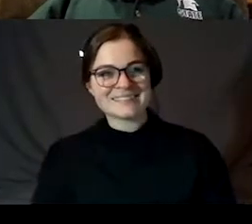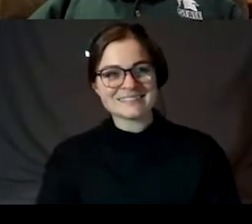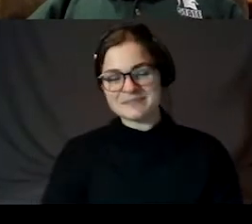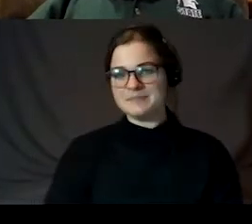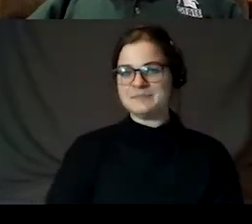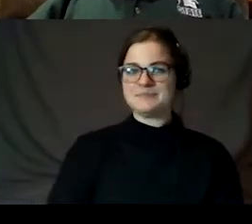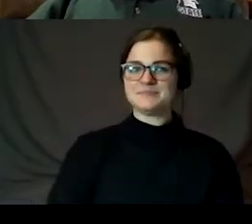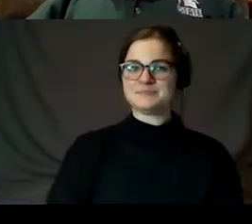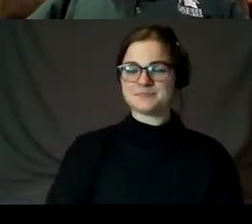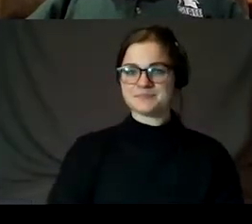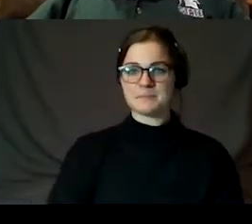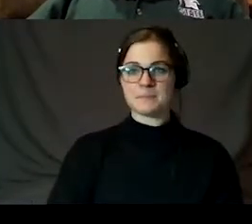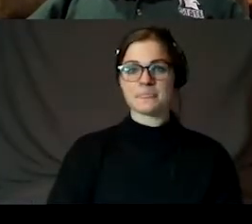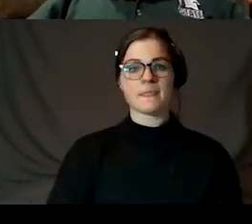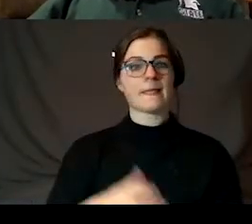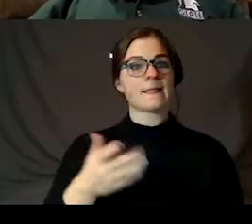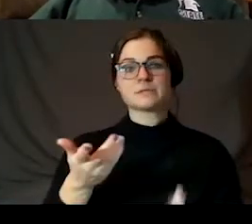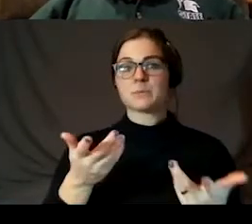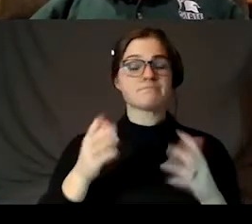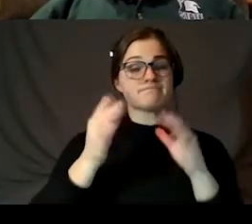So bright planet orbits.